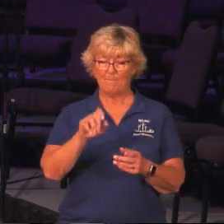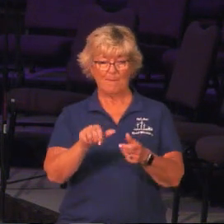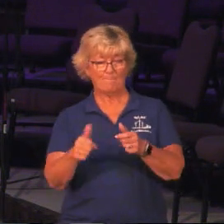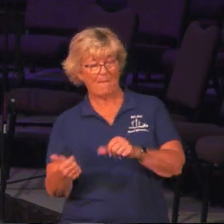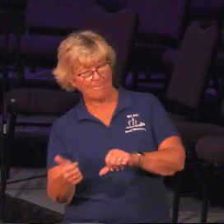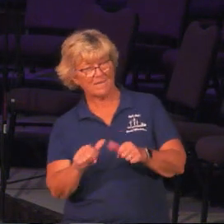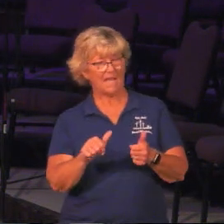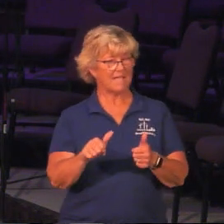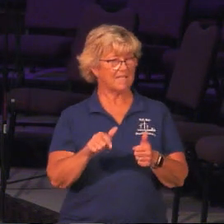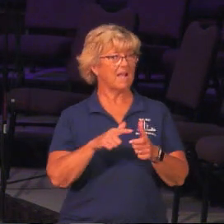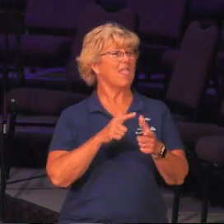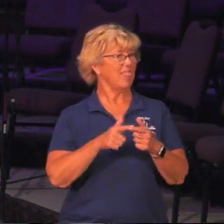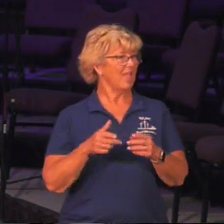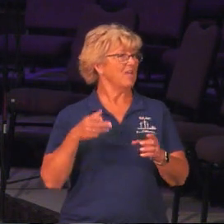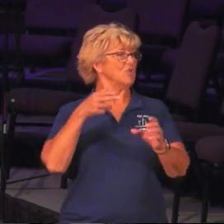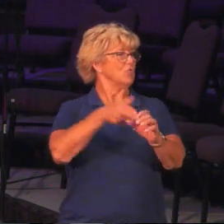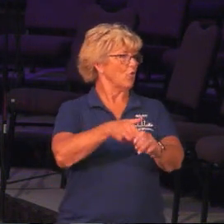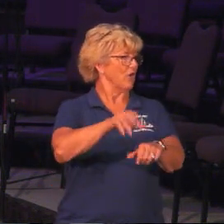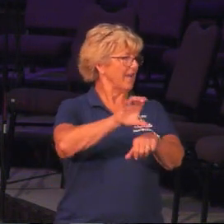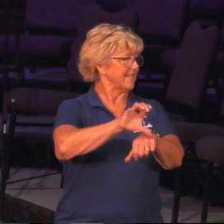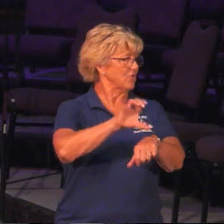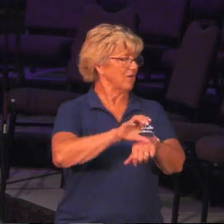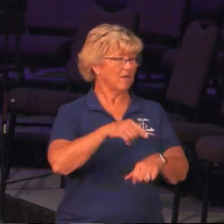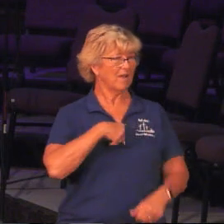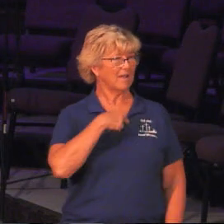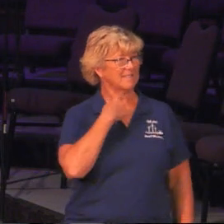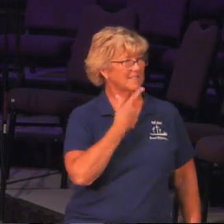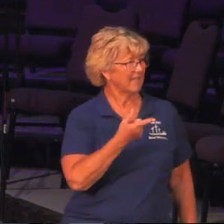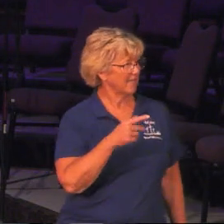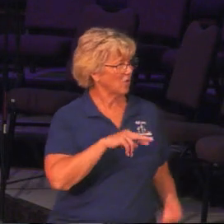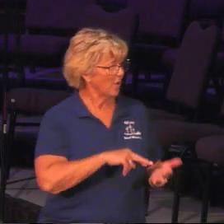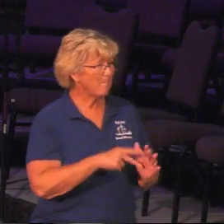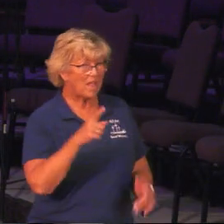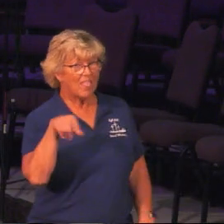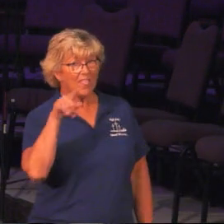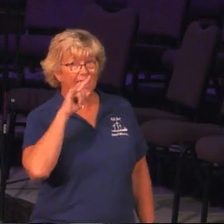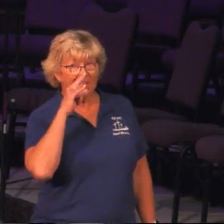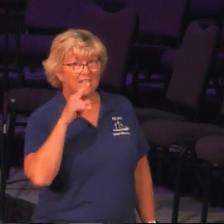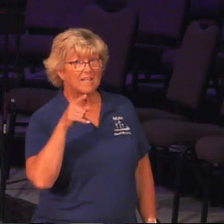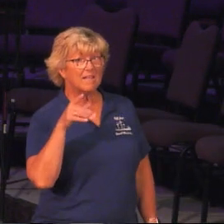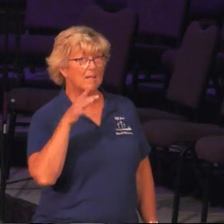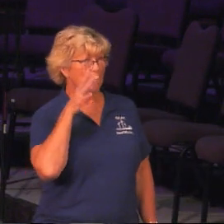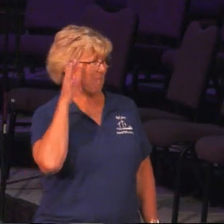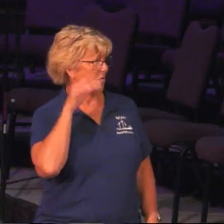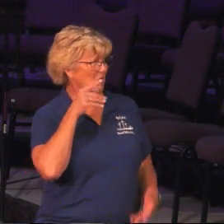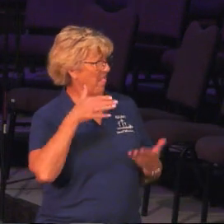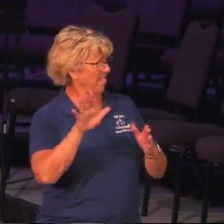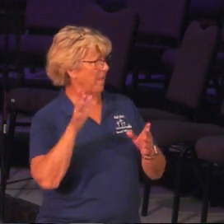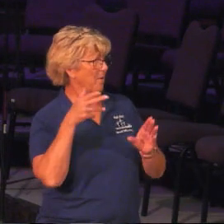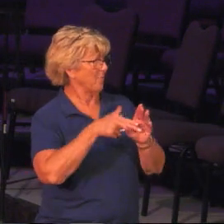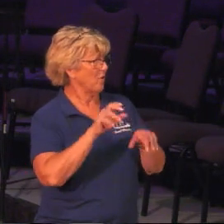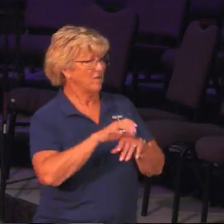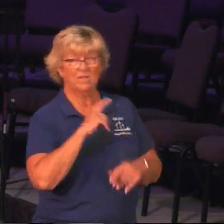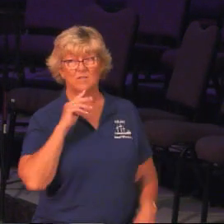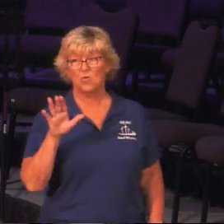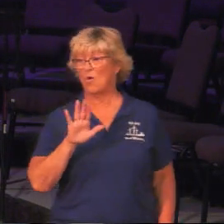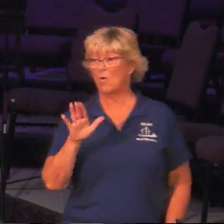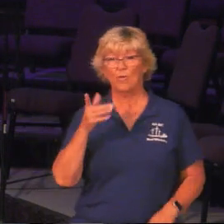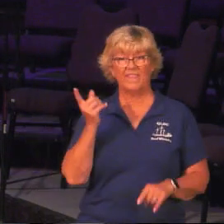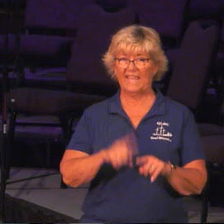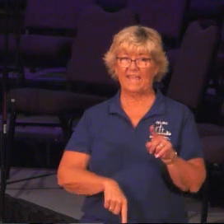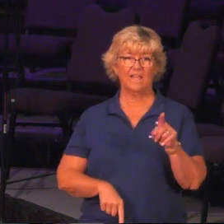and then you have to join a church. And I said, these kids, their parents are never going to let them join the church, and he's like, no, no, they're not.